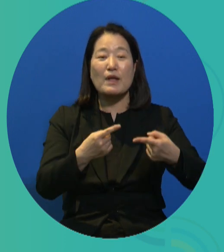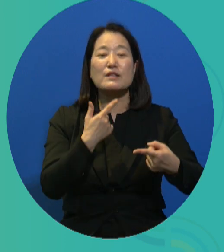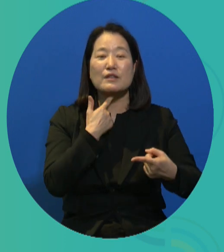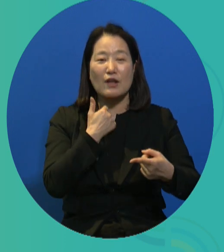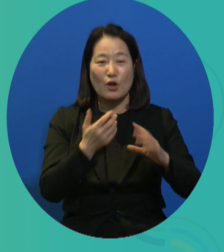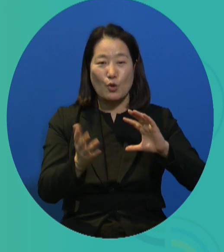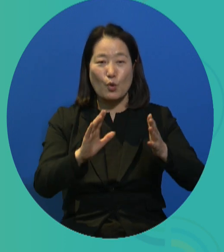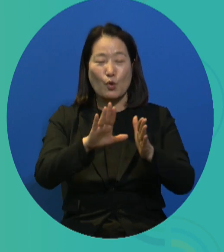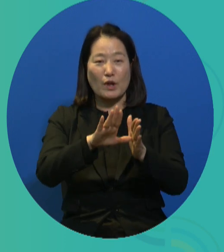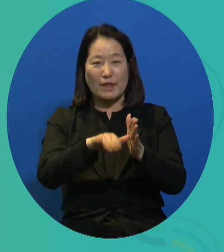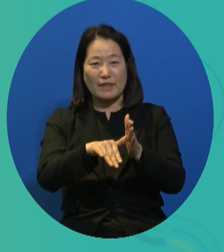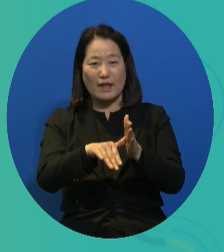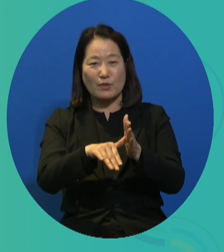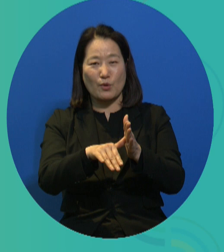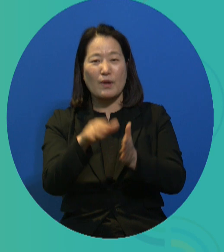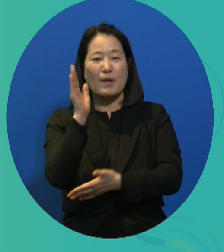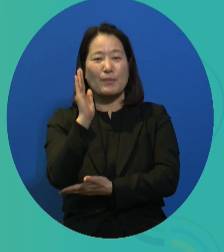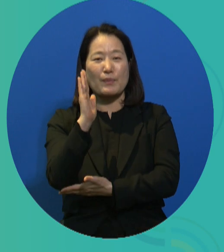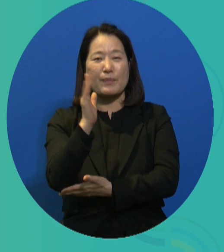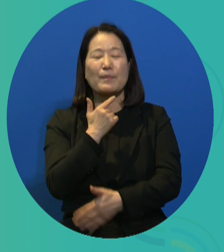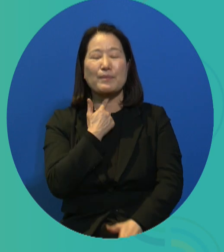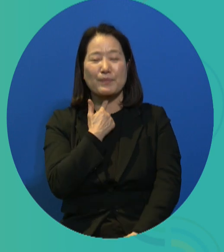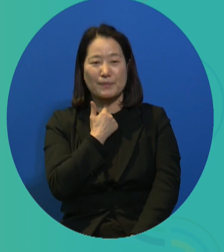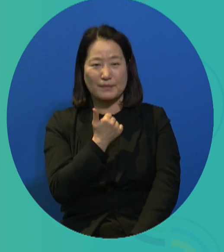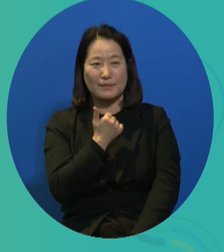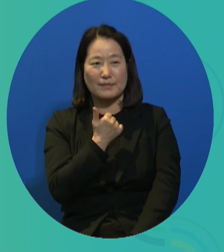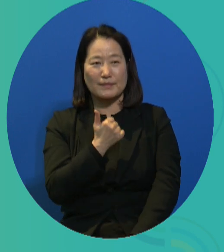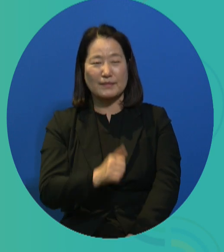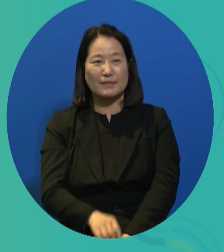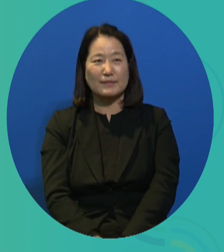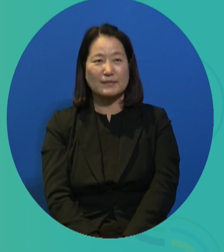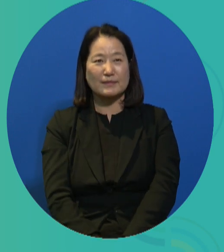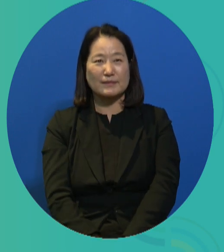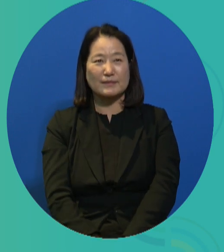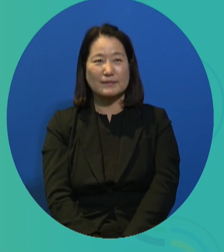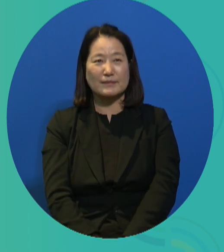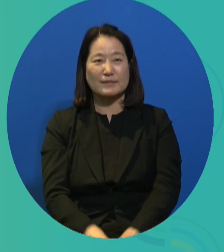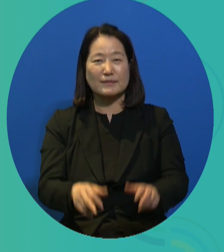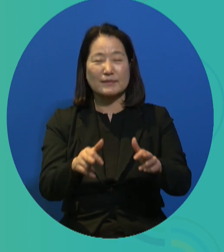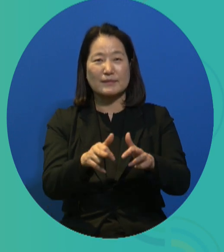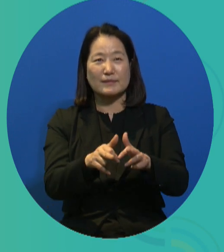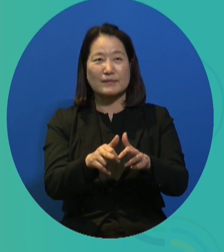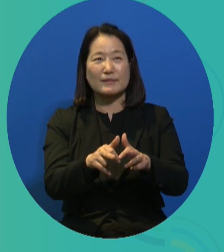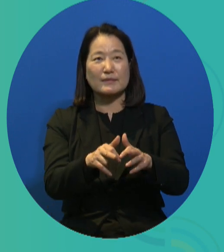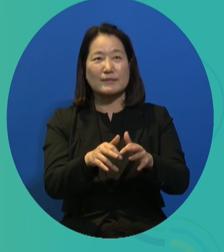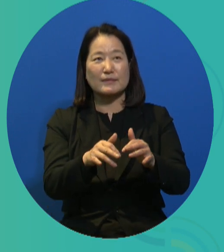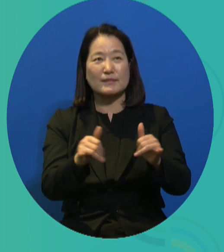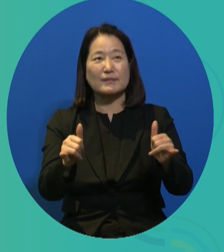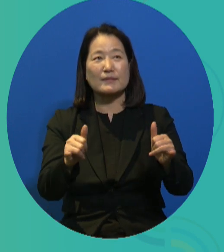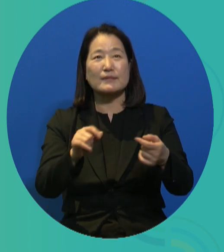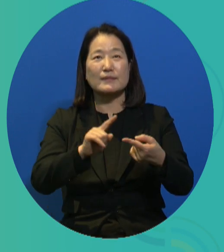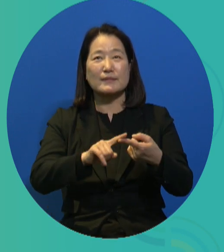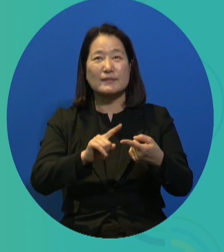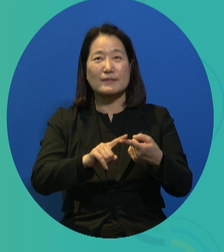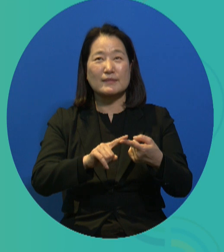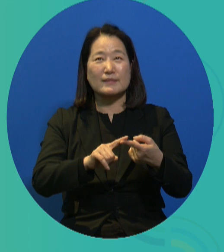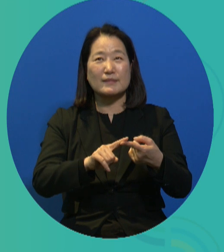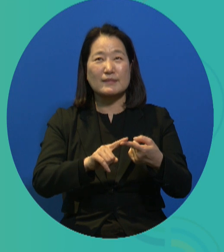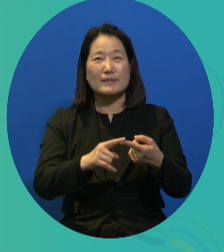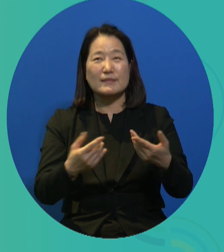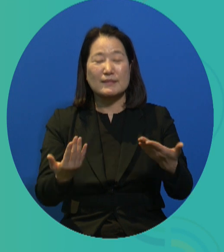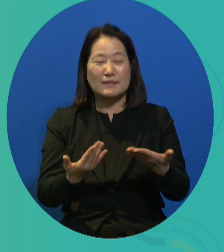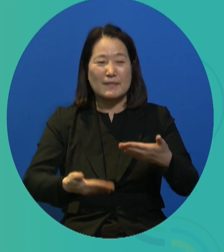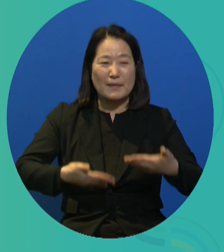seminar, I have brought up the concept of public citizen work for severely disabled people. But around